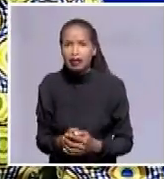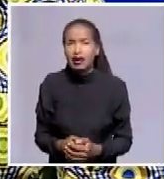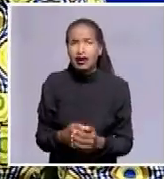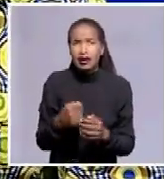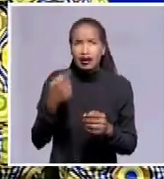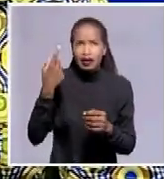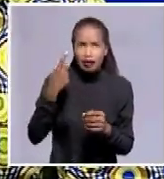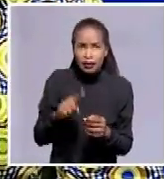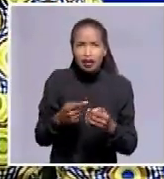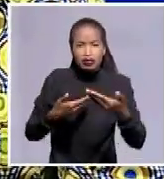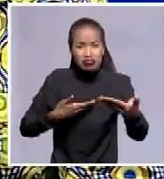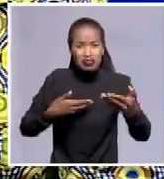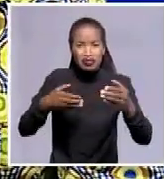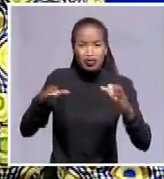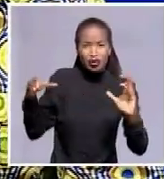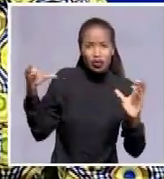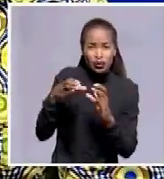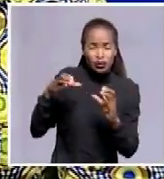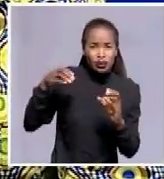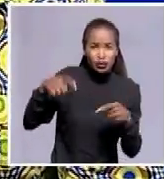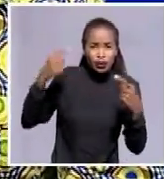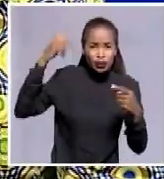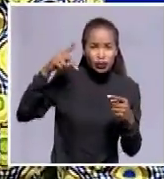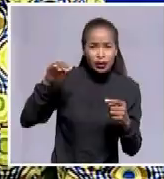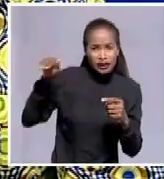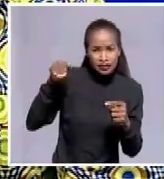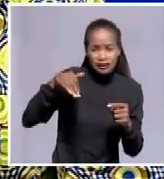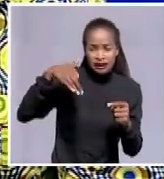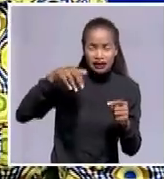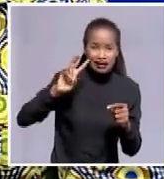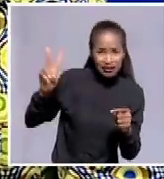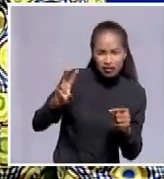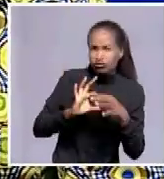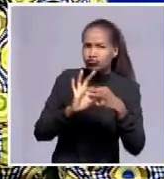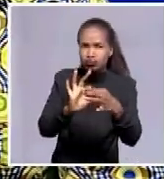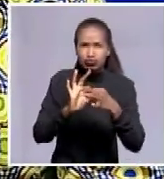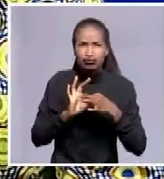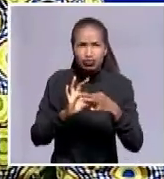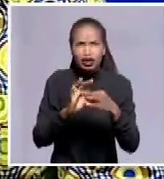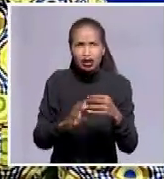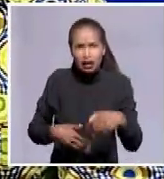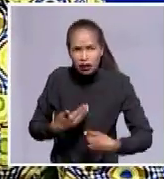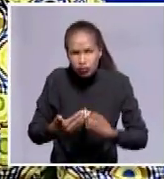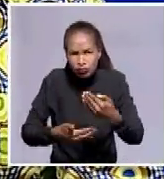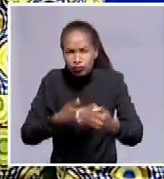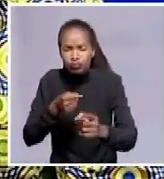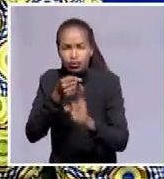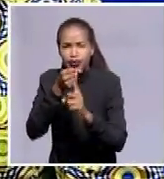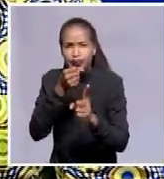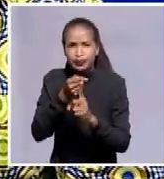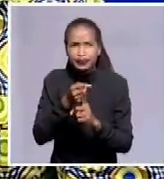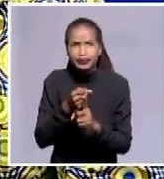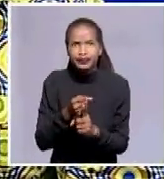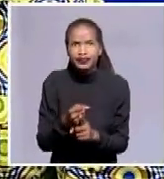engagement between our two parties which on better democratization, better electoral reforms, how we can fight them. through AESA and many other